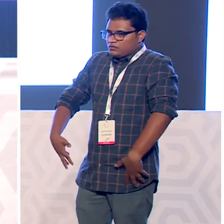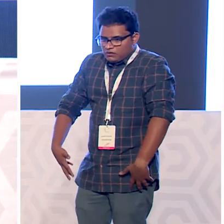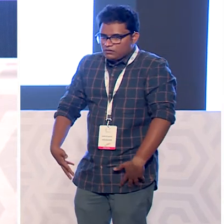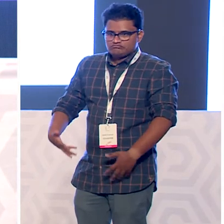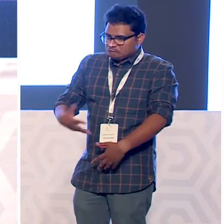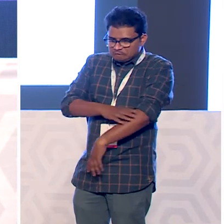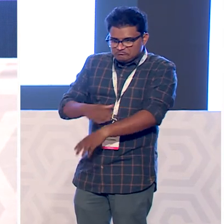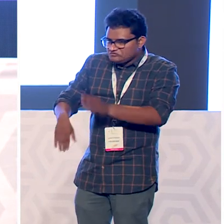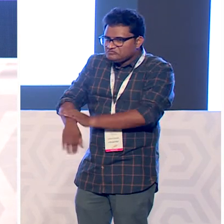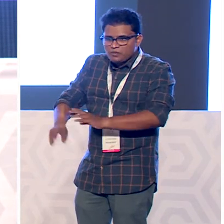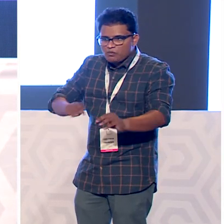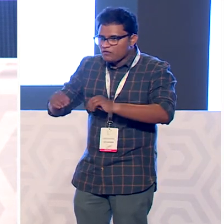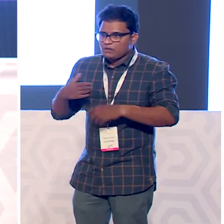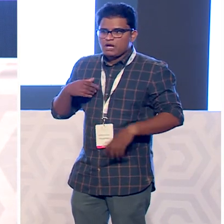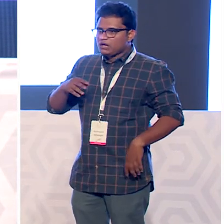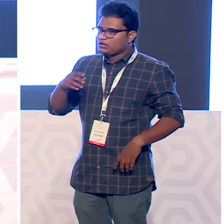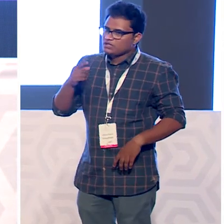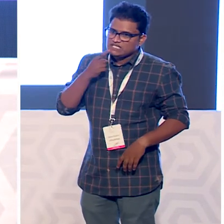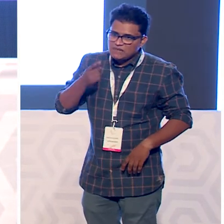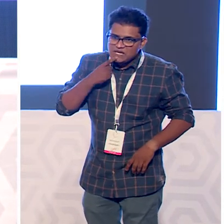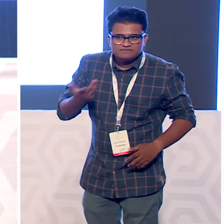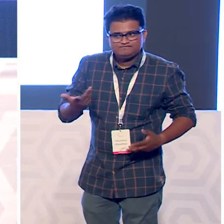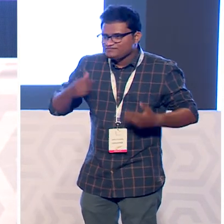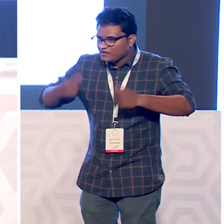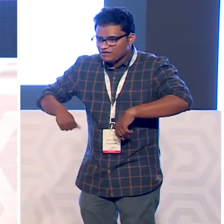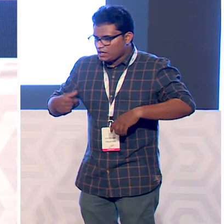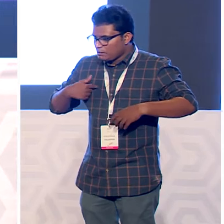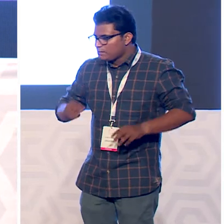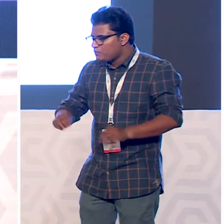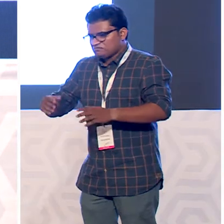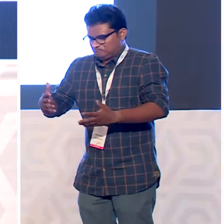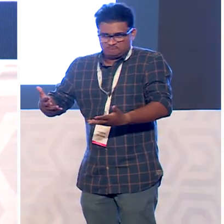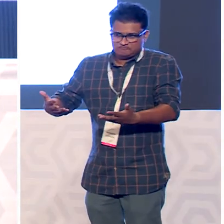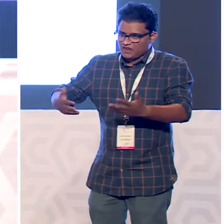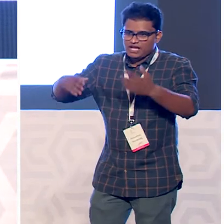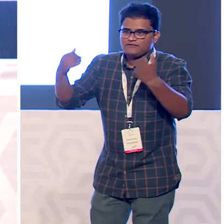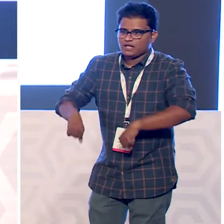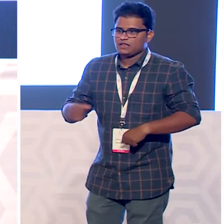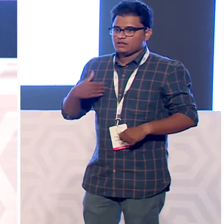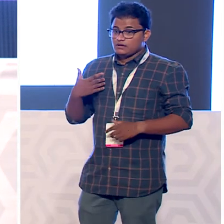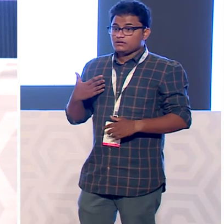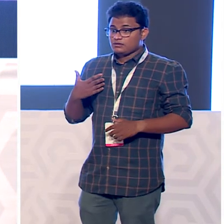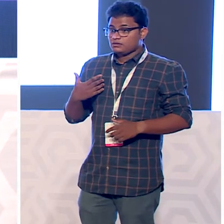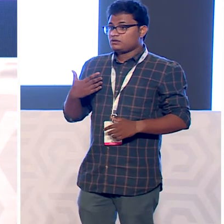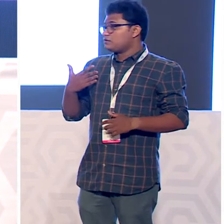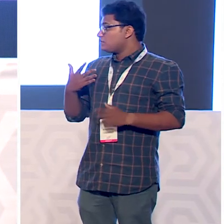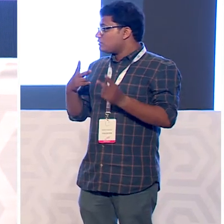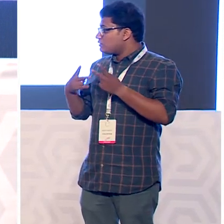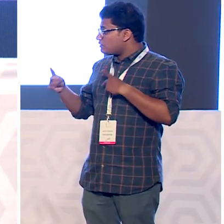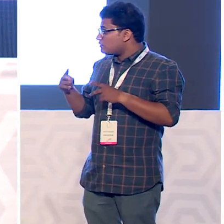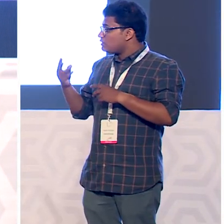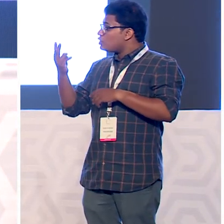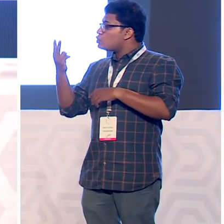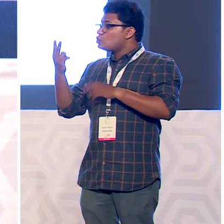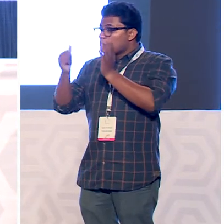vision my hands my mobility everything was affected after a round of steroids in two